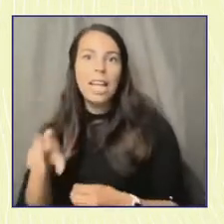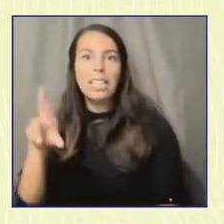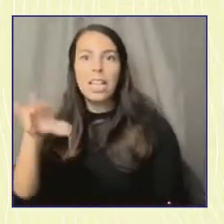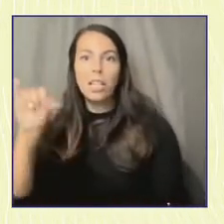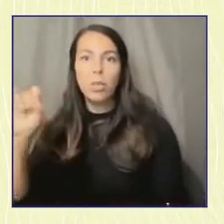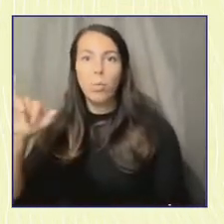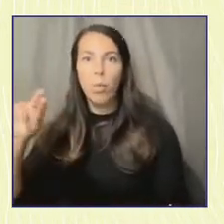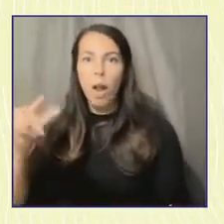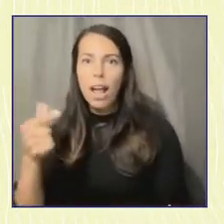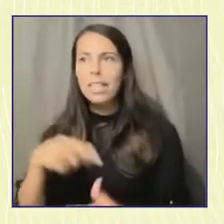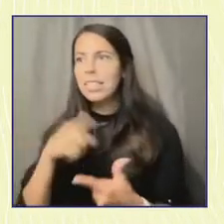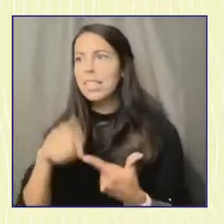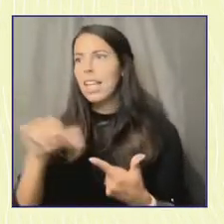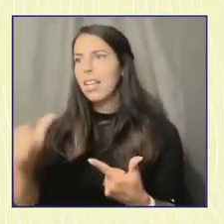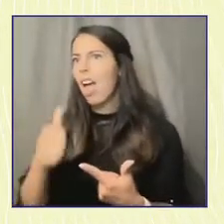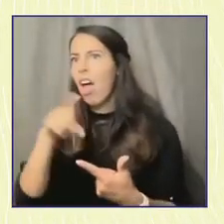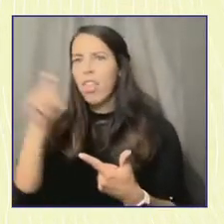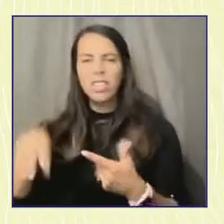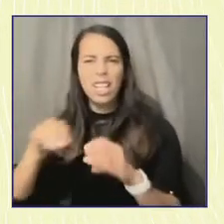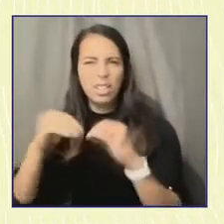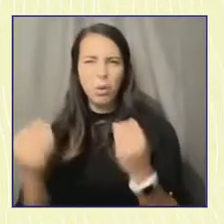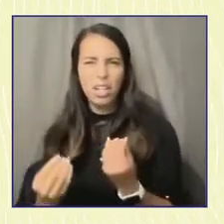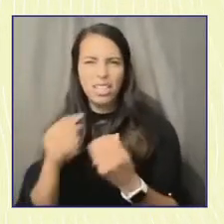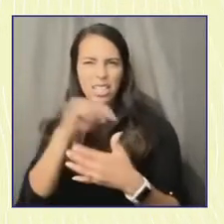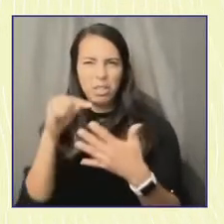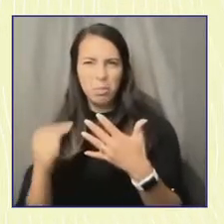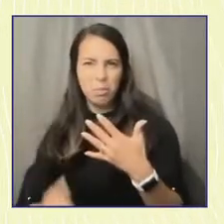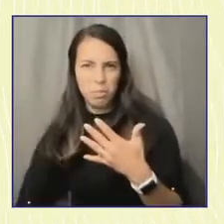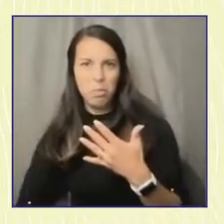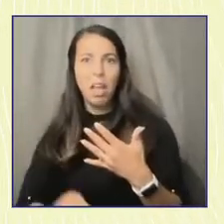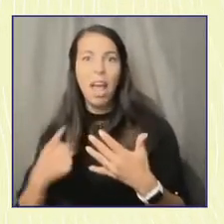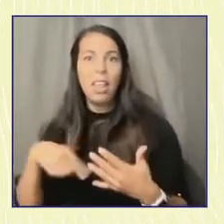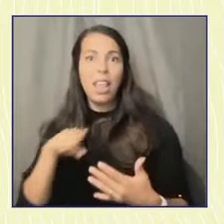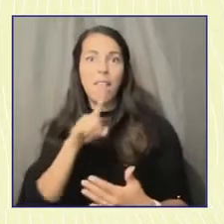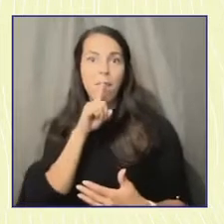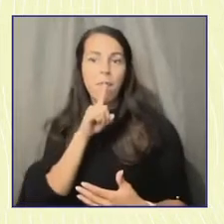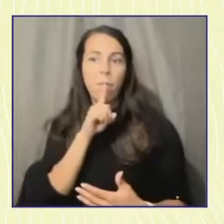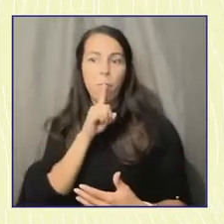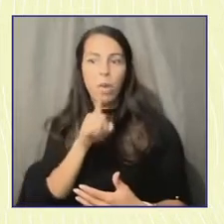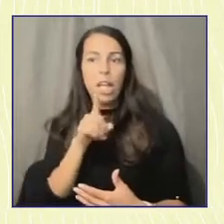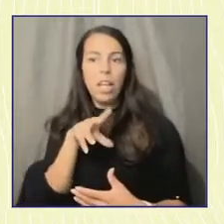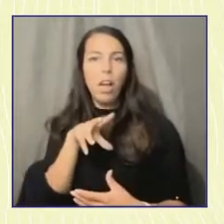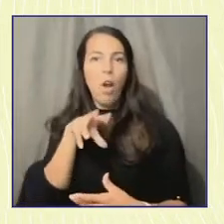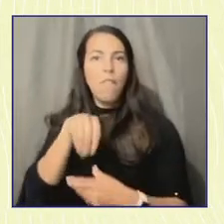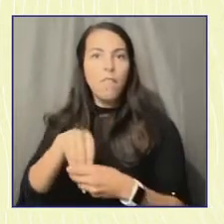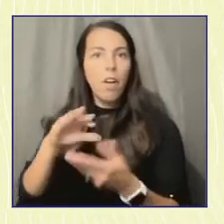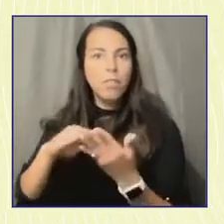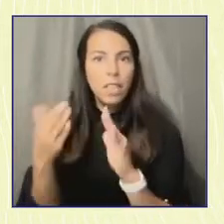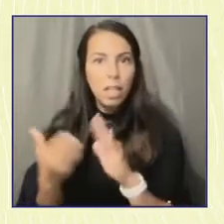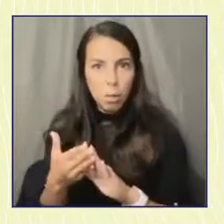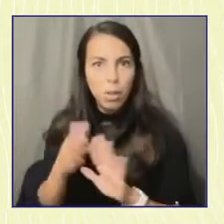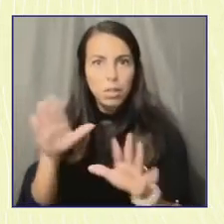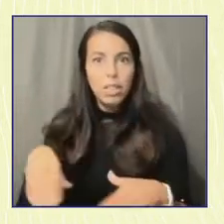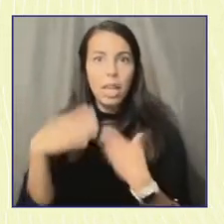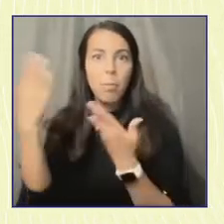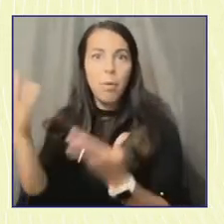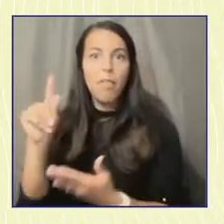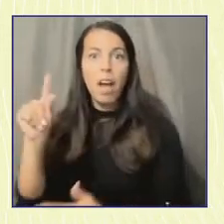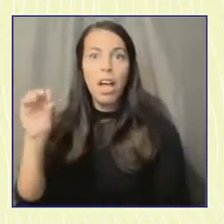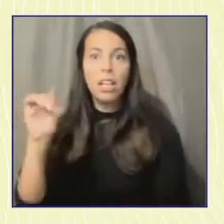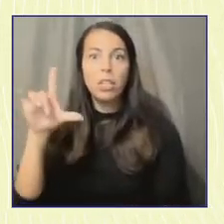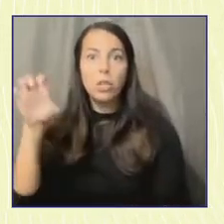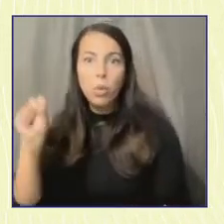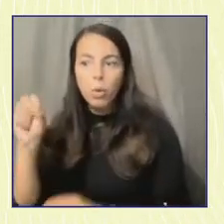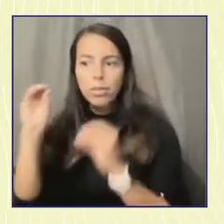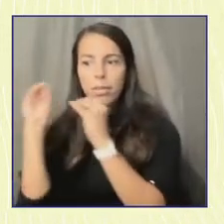Move Texas, Jolt Texas that are invested in our communities and give us tools to really educate, inform our